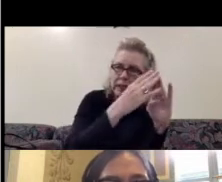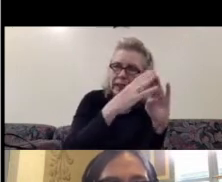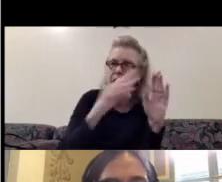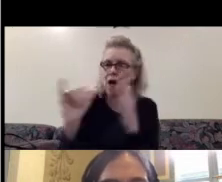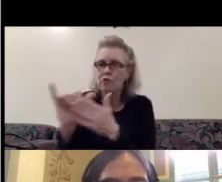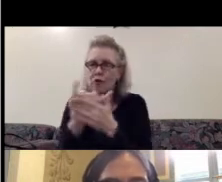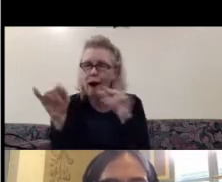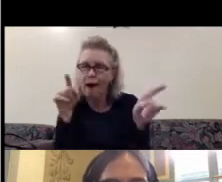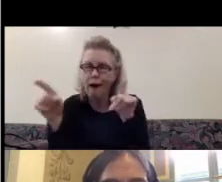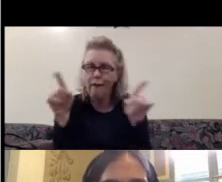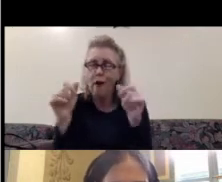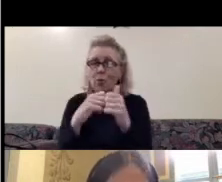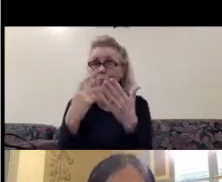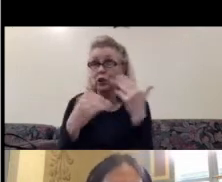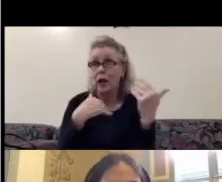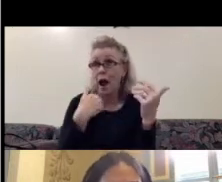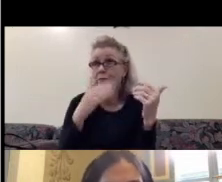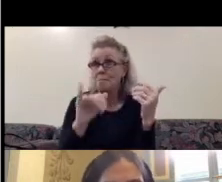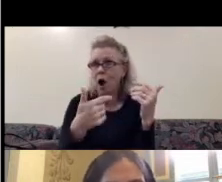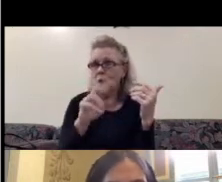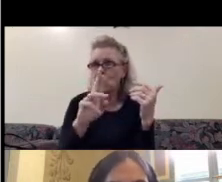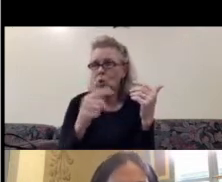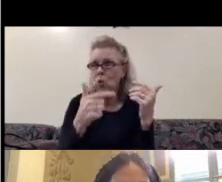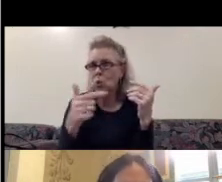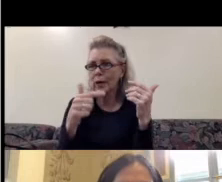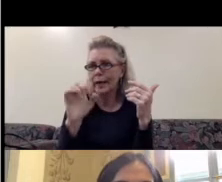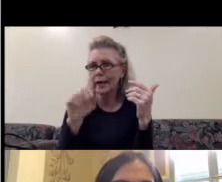Guggenheim Fellowship. Next one, please.